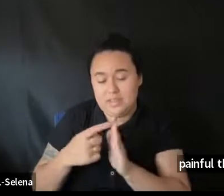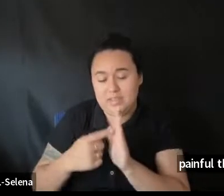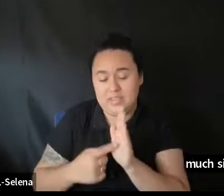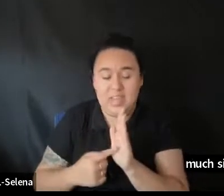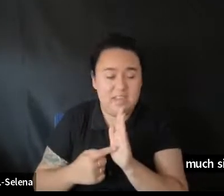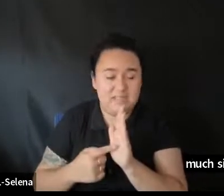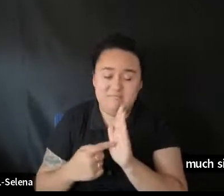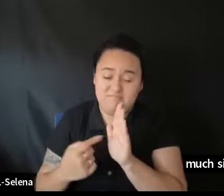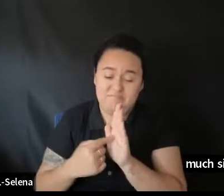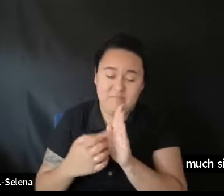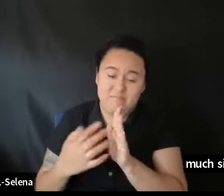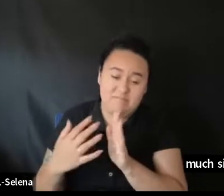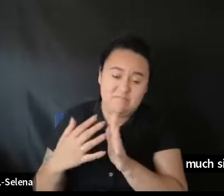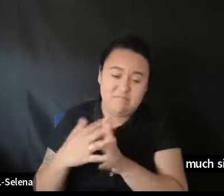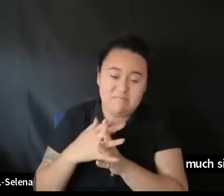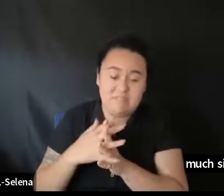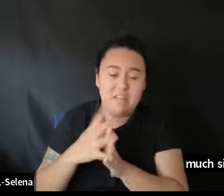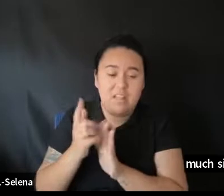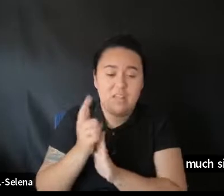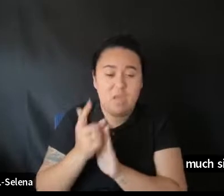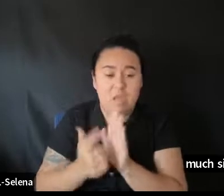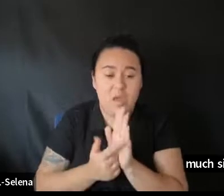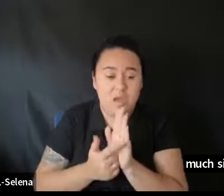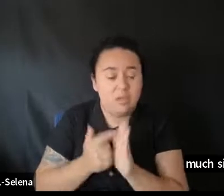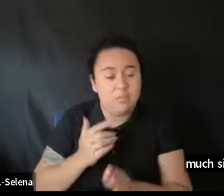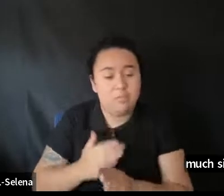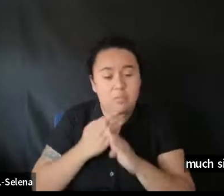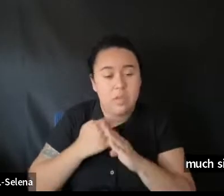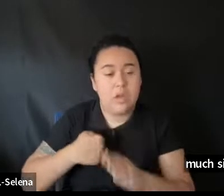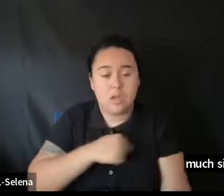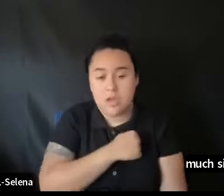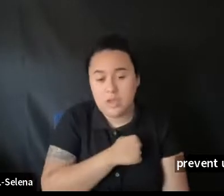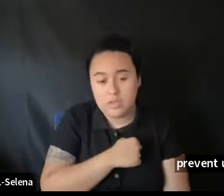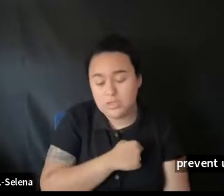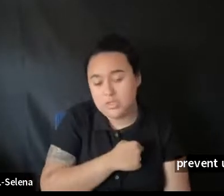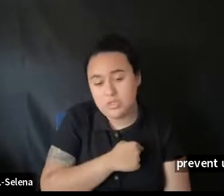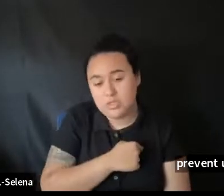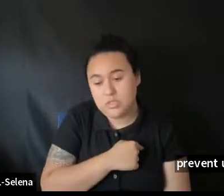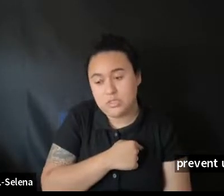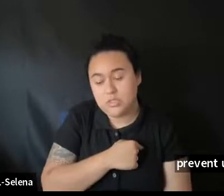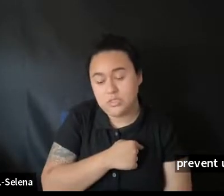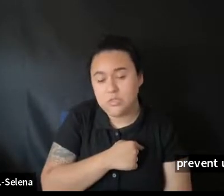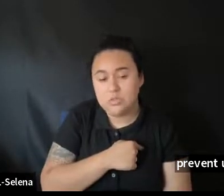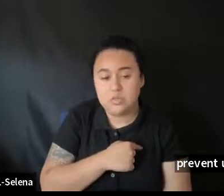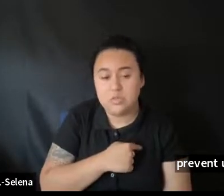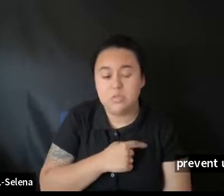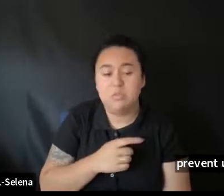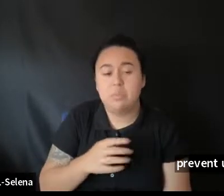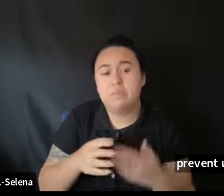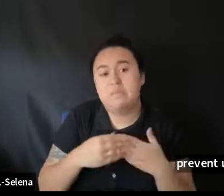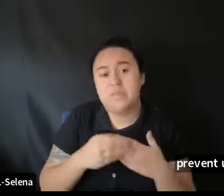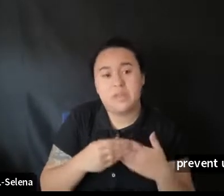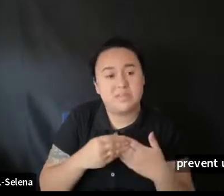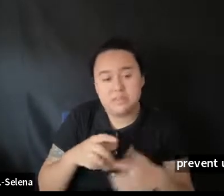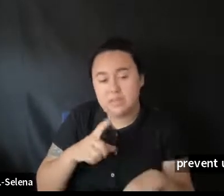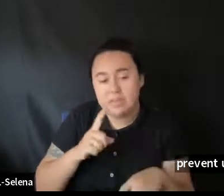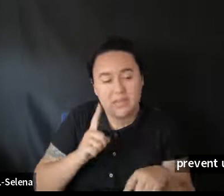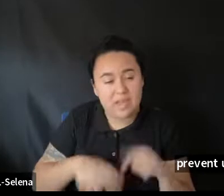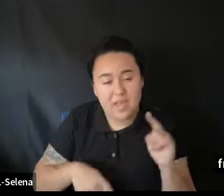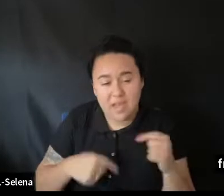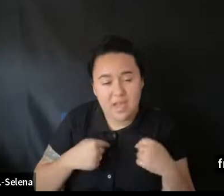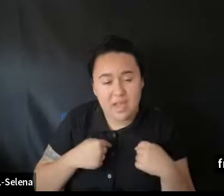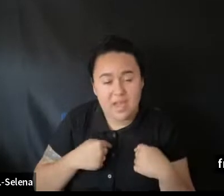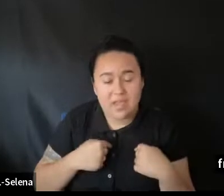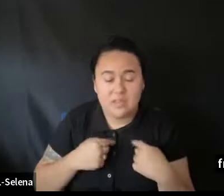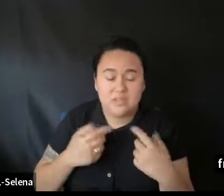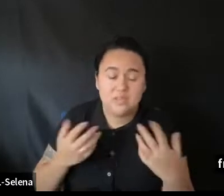From administrators. Or prevent us. From having any. Any wiggle room. So. So we. We try. To